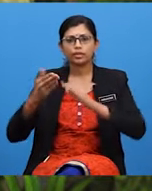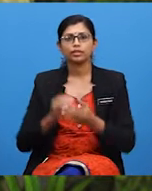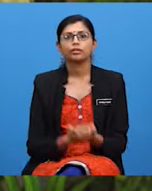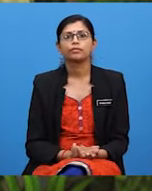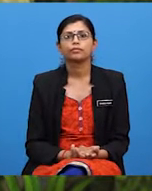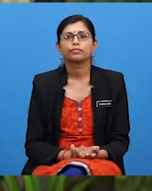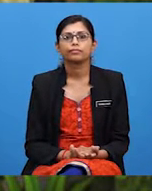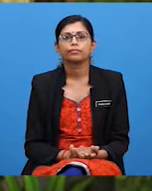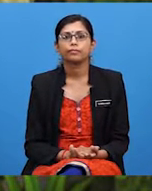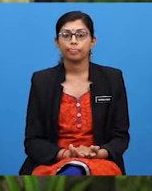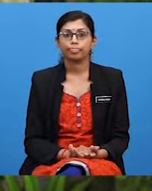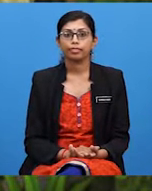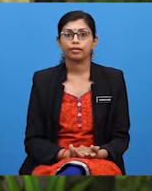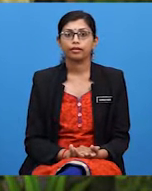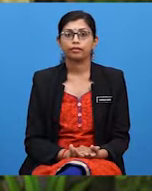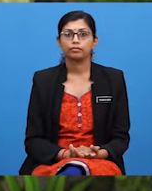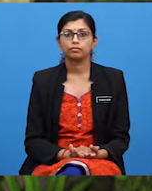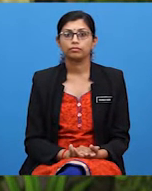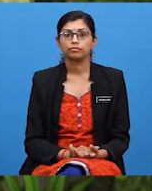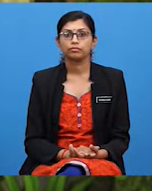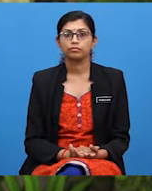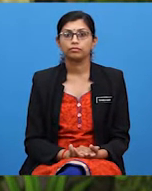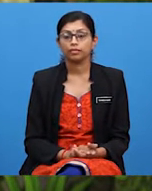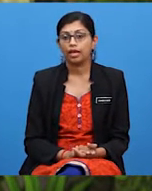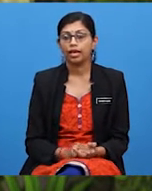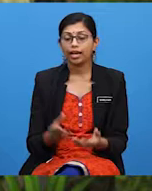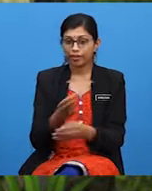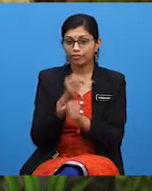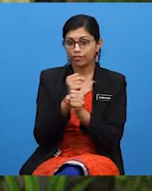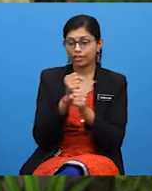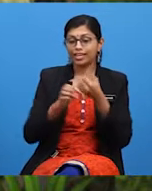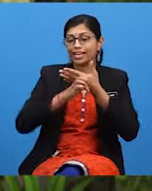Oh, wow! I got an email about volunteering.